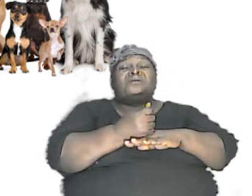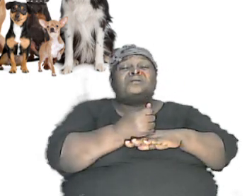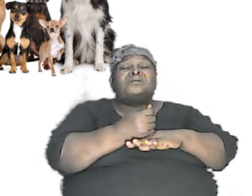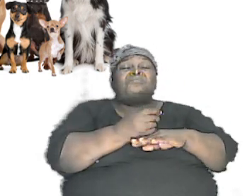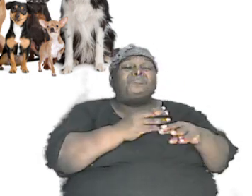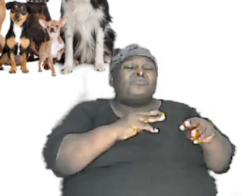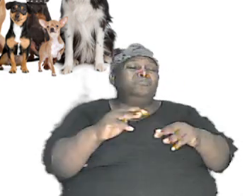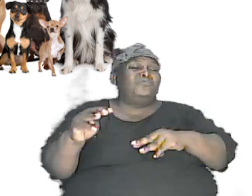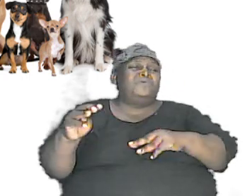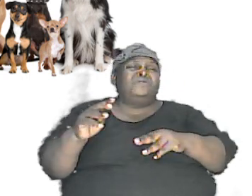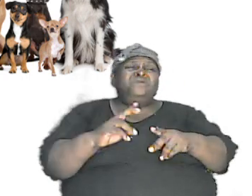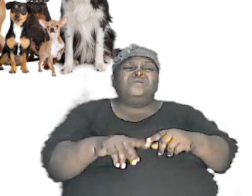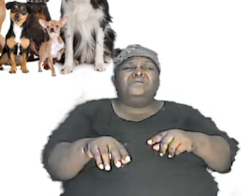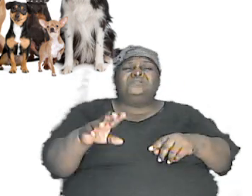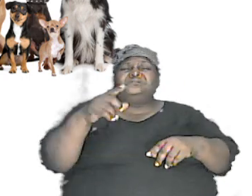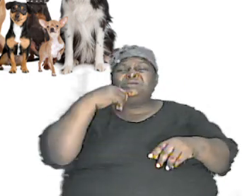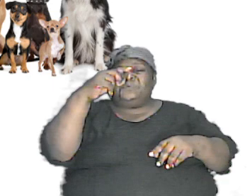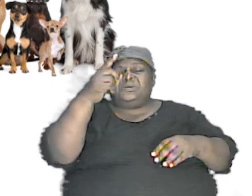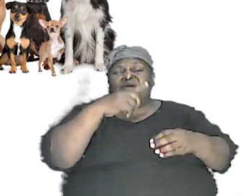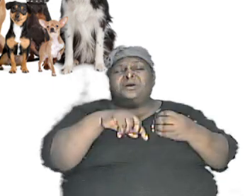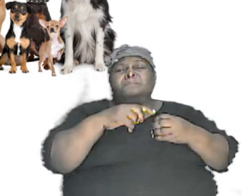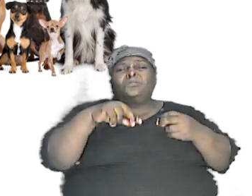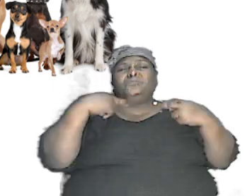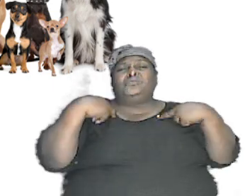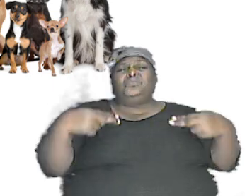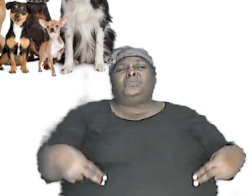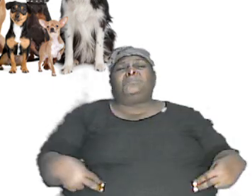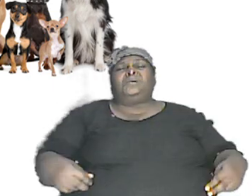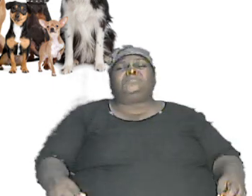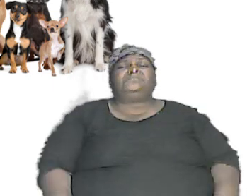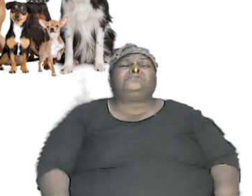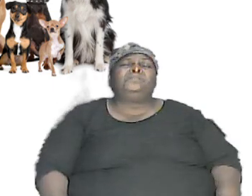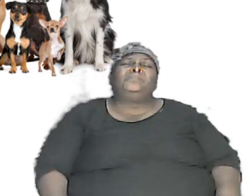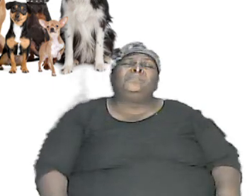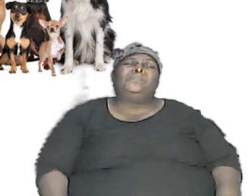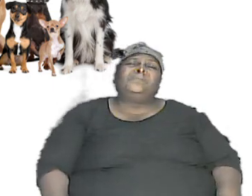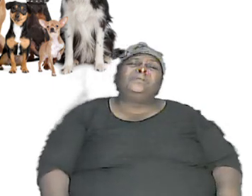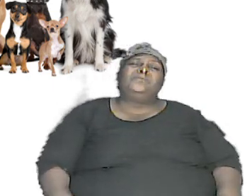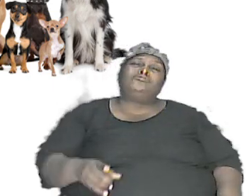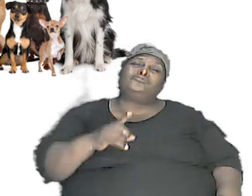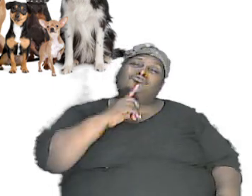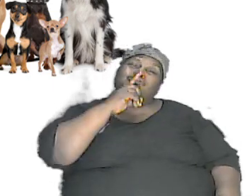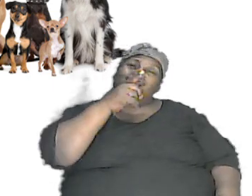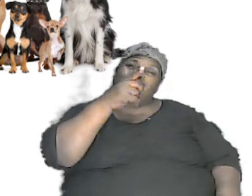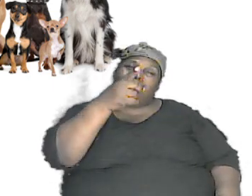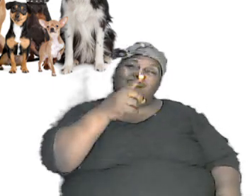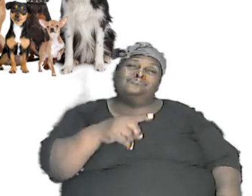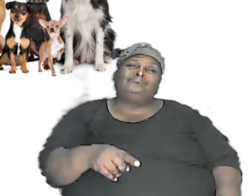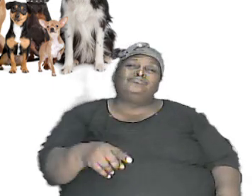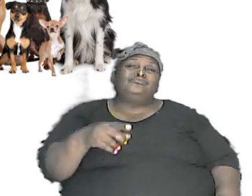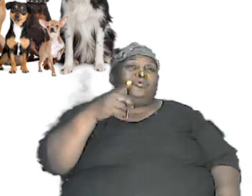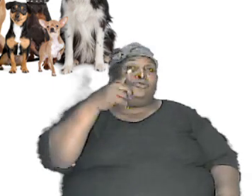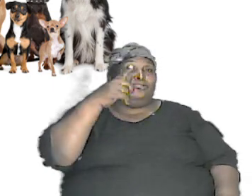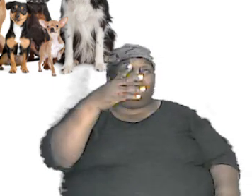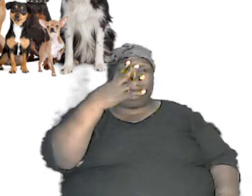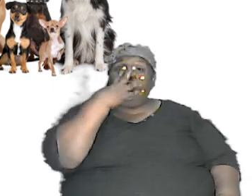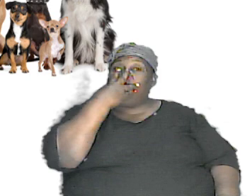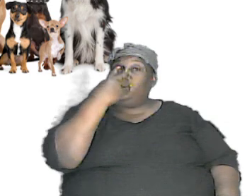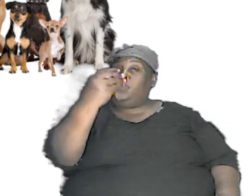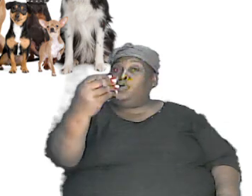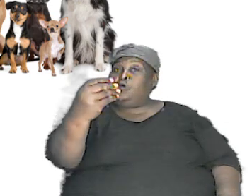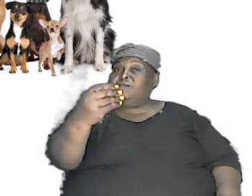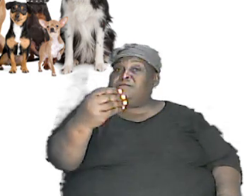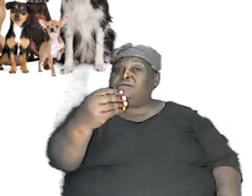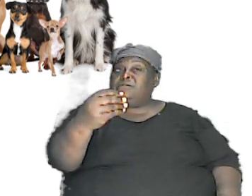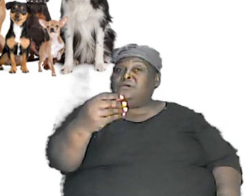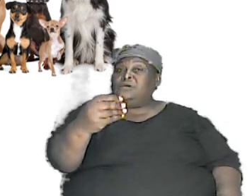to humankind but this is very striking therefore we are showing it look at the wolf and then look at the dogs they